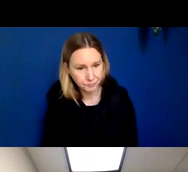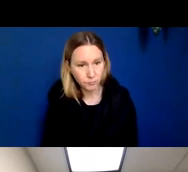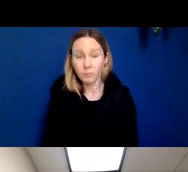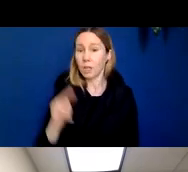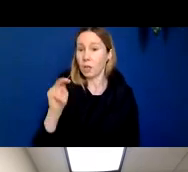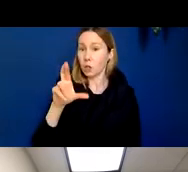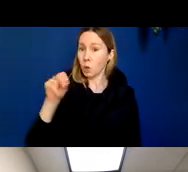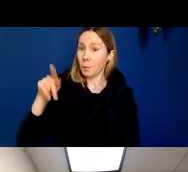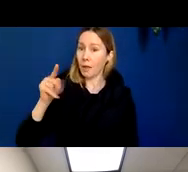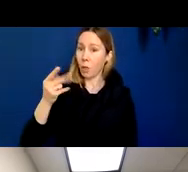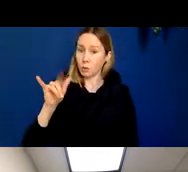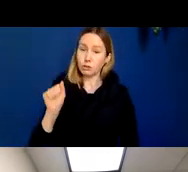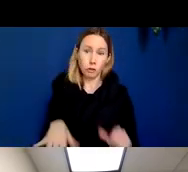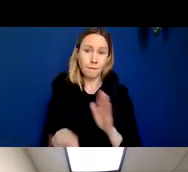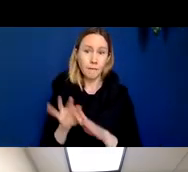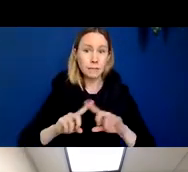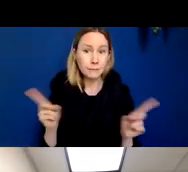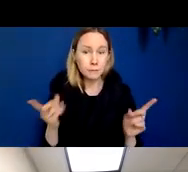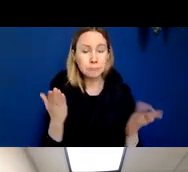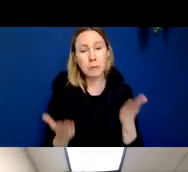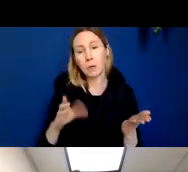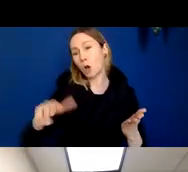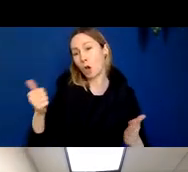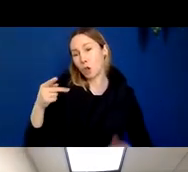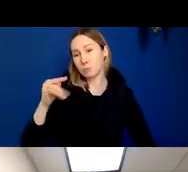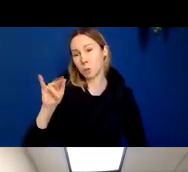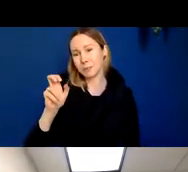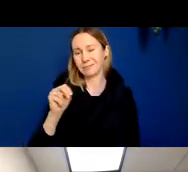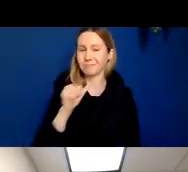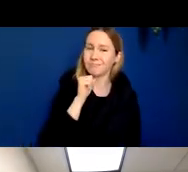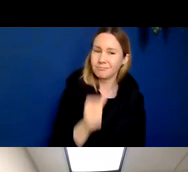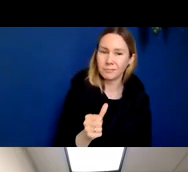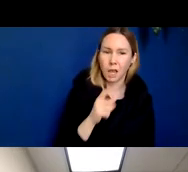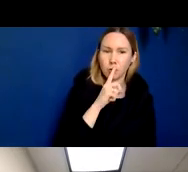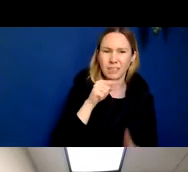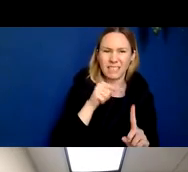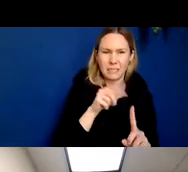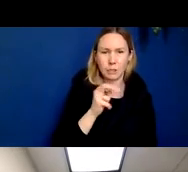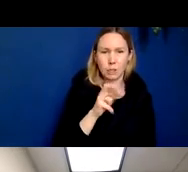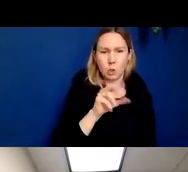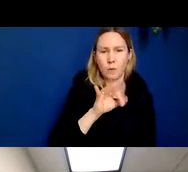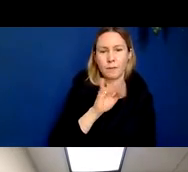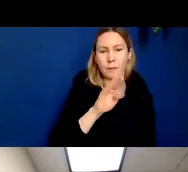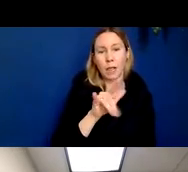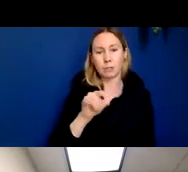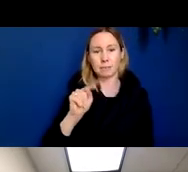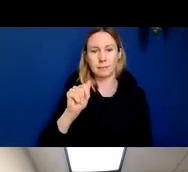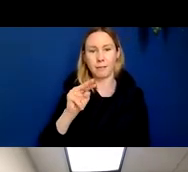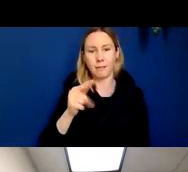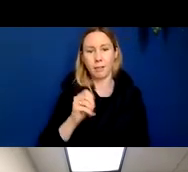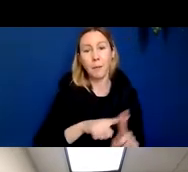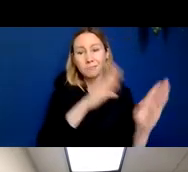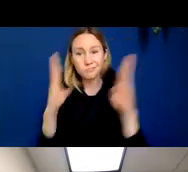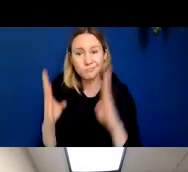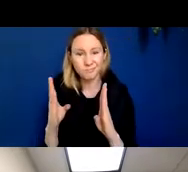He could have found the accumulation of other proteins, not the neurofibrillary tangles, but maybe this protein, which is